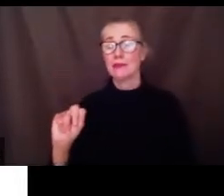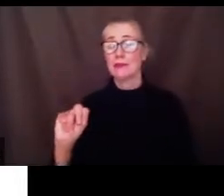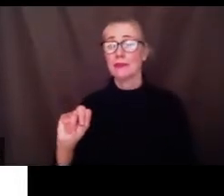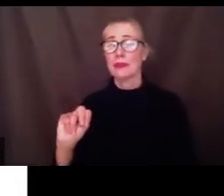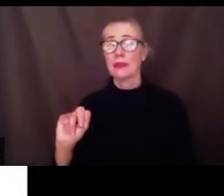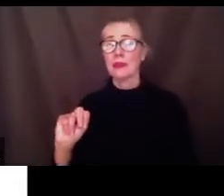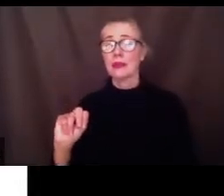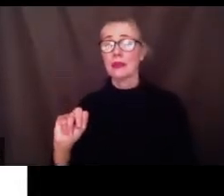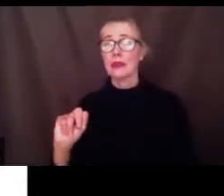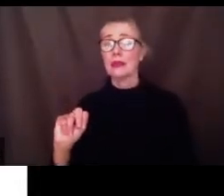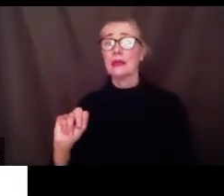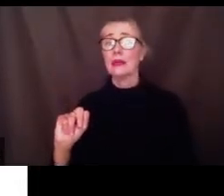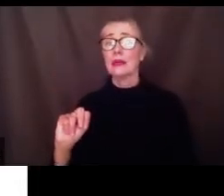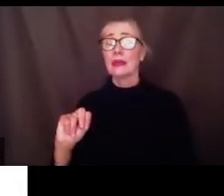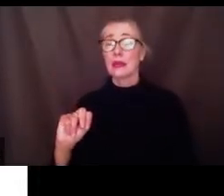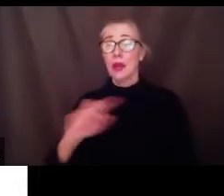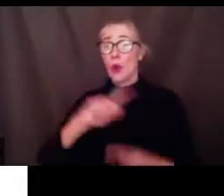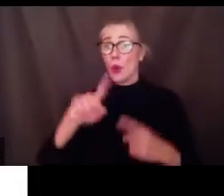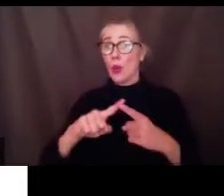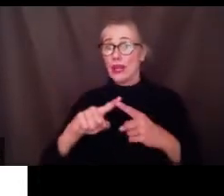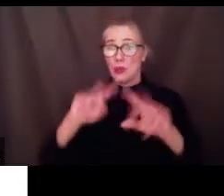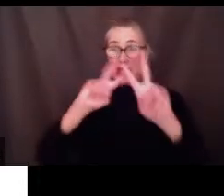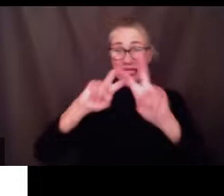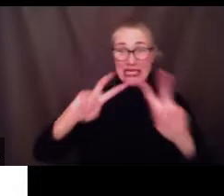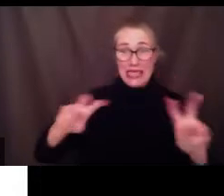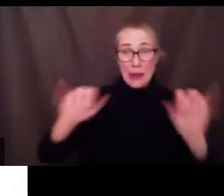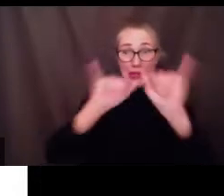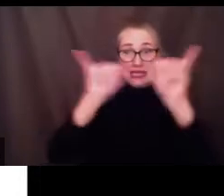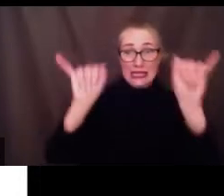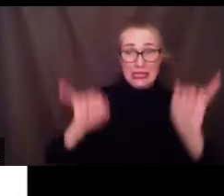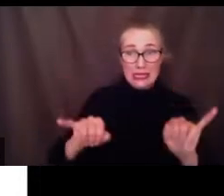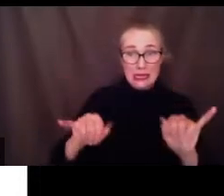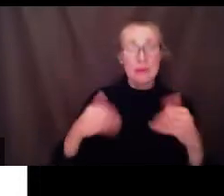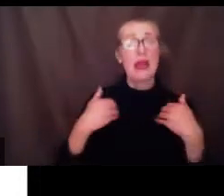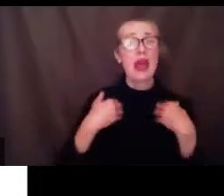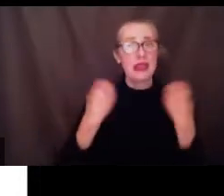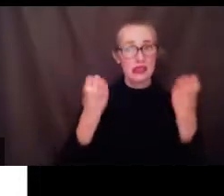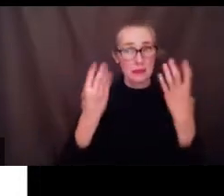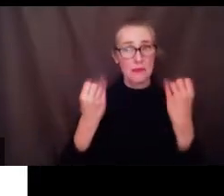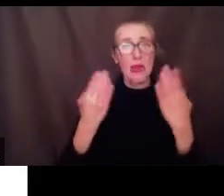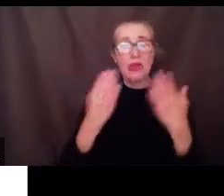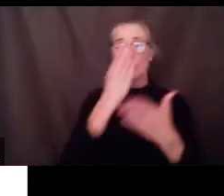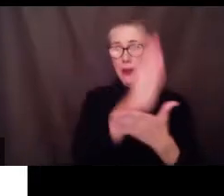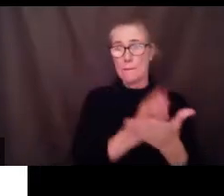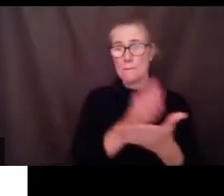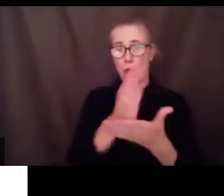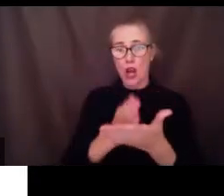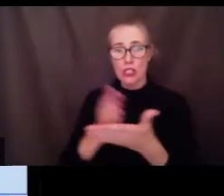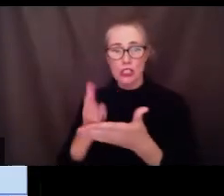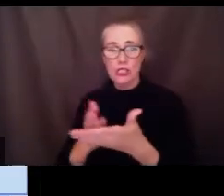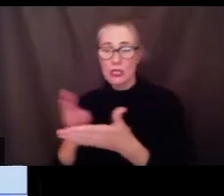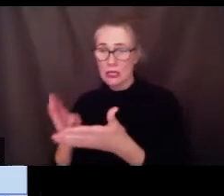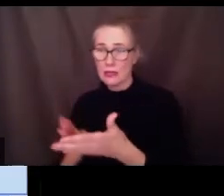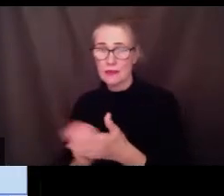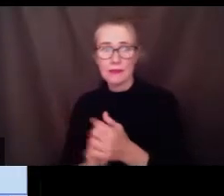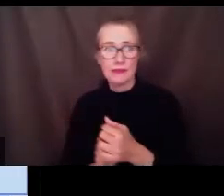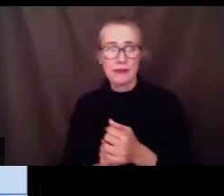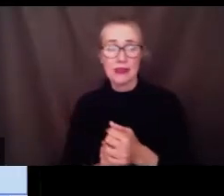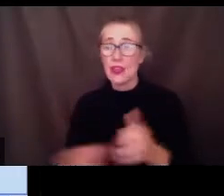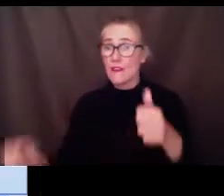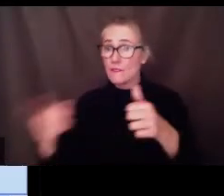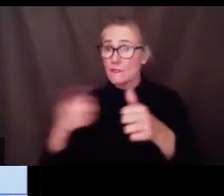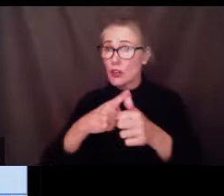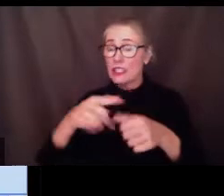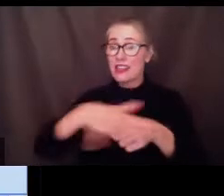looking at our system uh next slide please through a lens of looking at our facilities